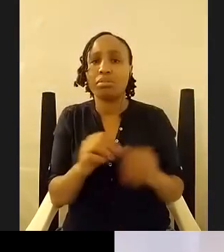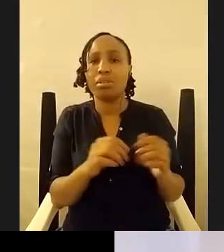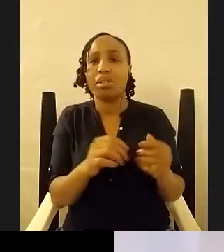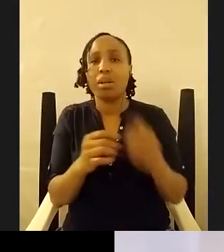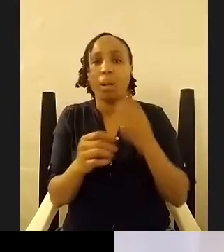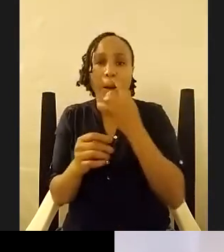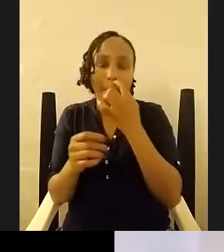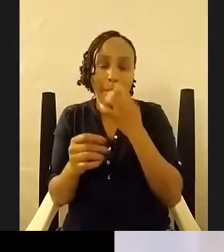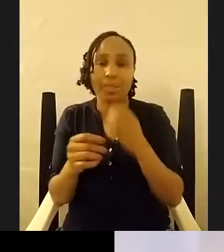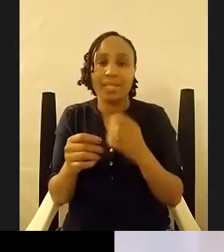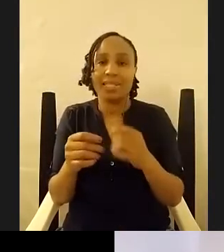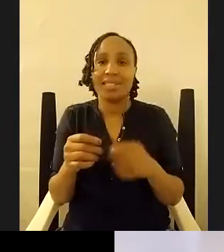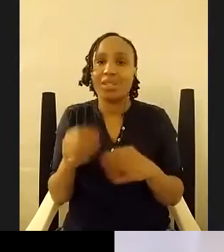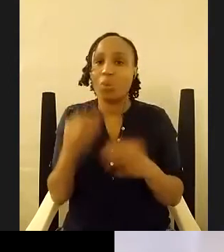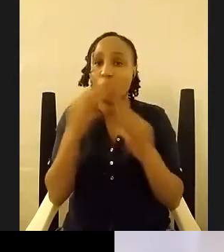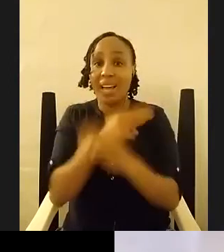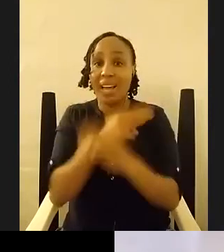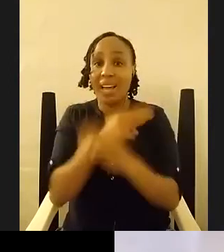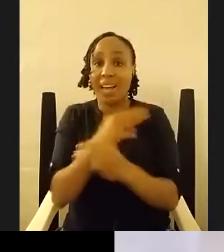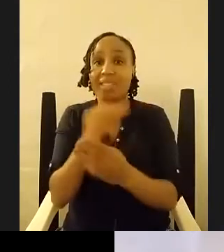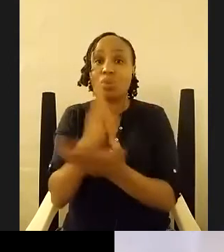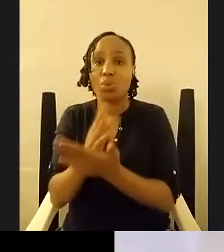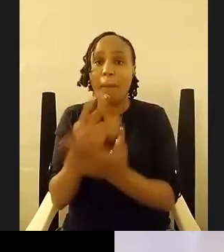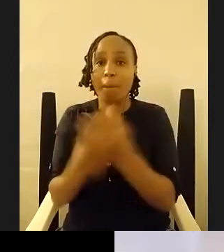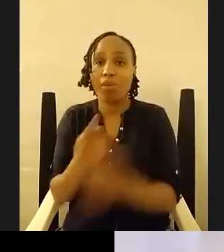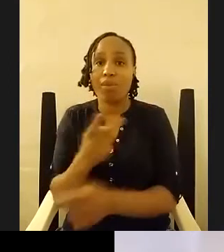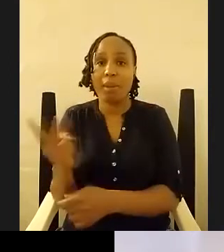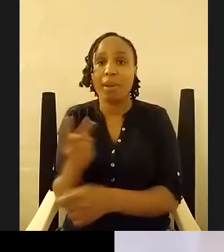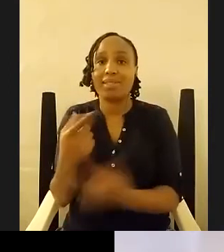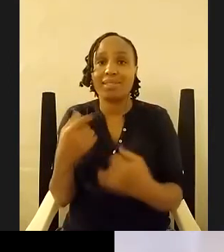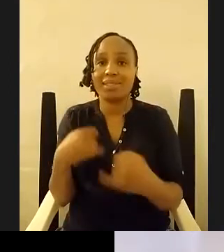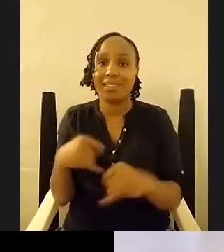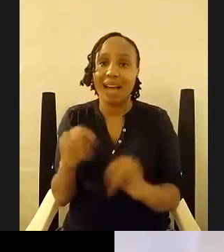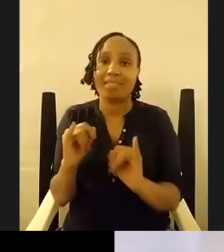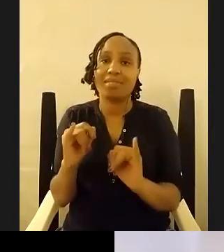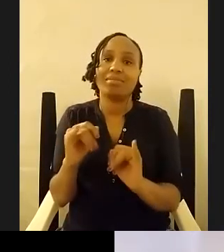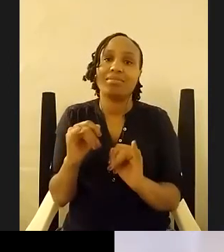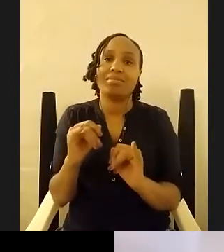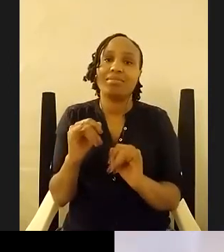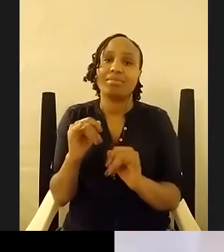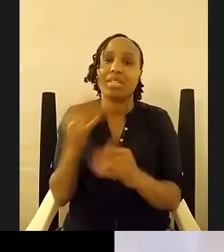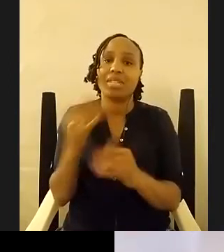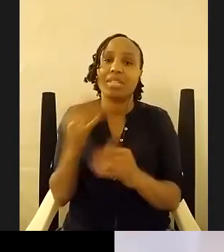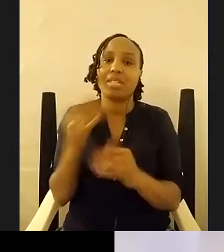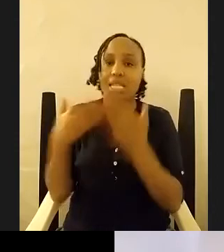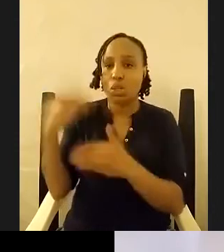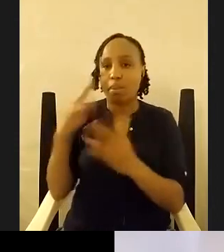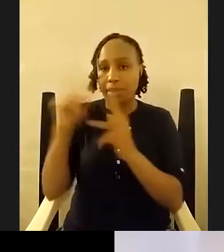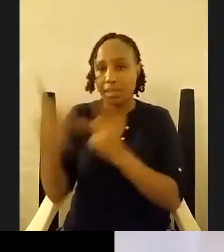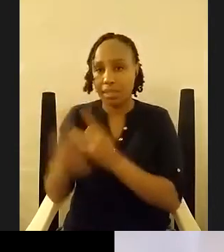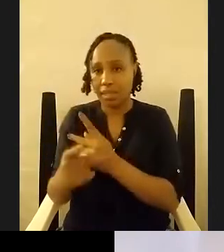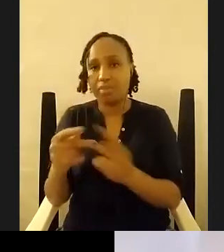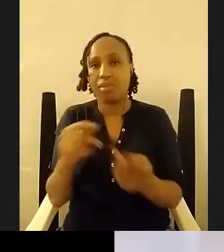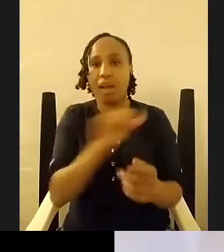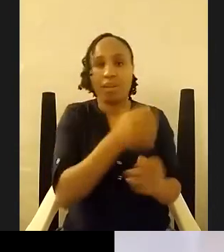but both of them are like trying to pay homage to this place the one from a historical perspective one from like a future tense narrative yeah